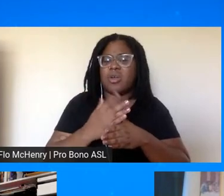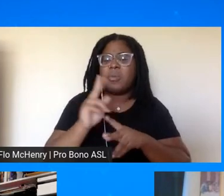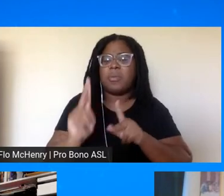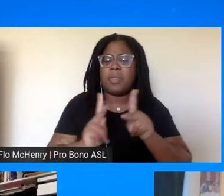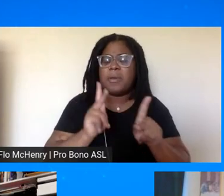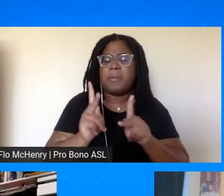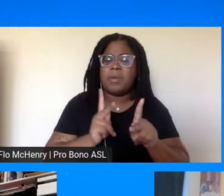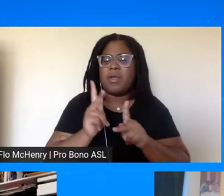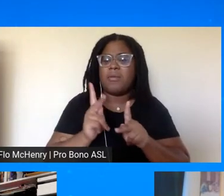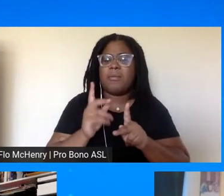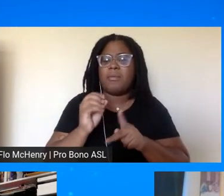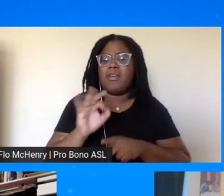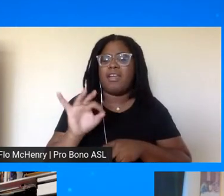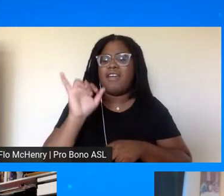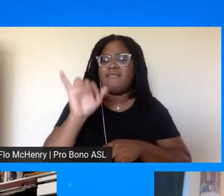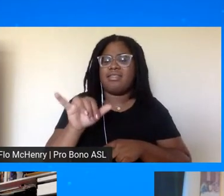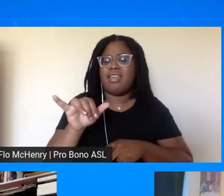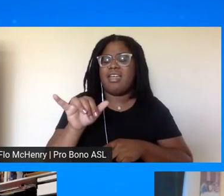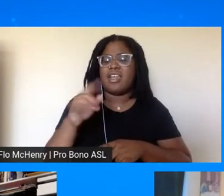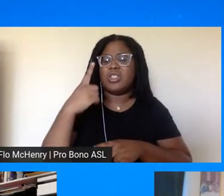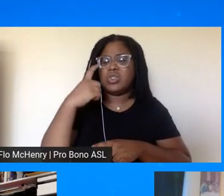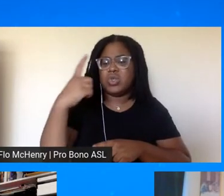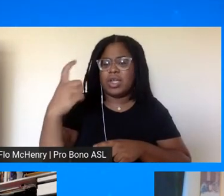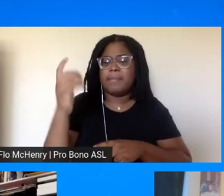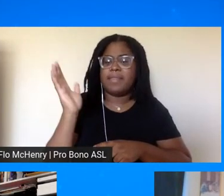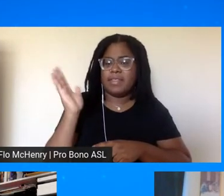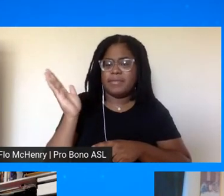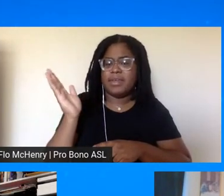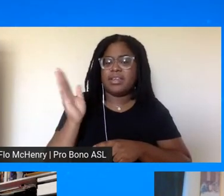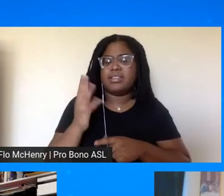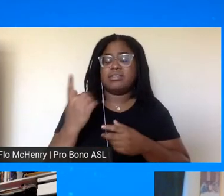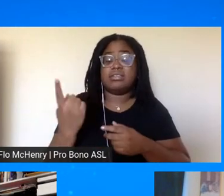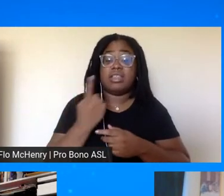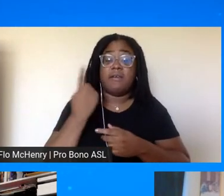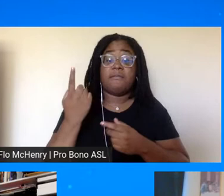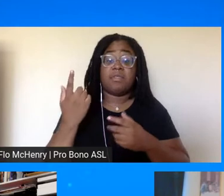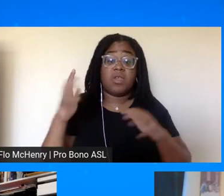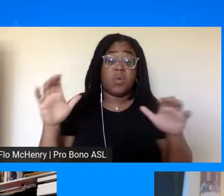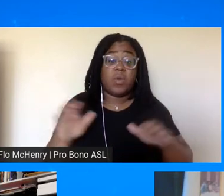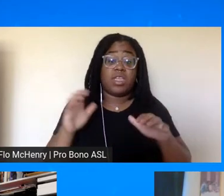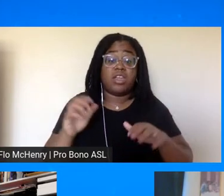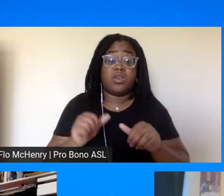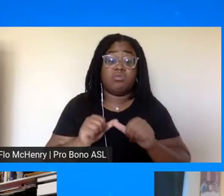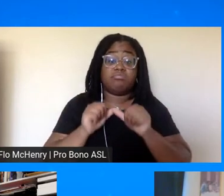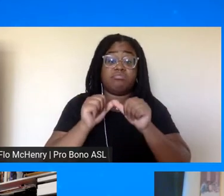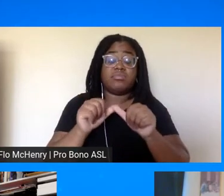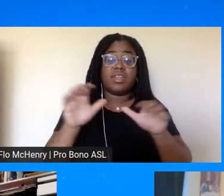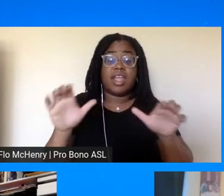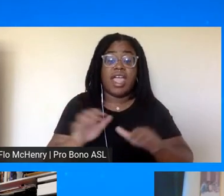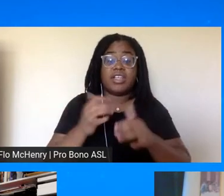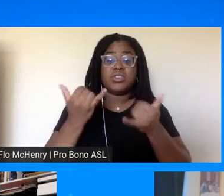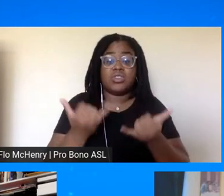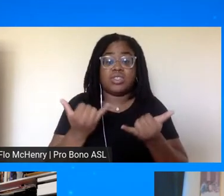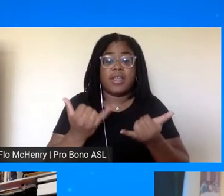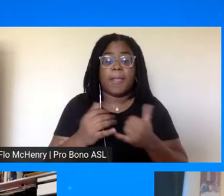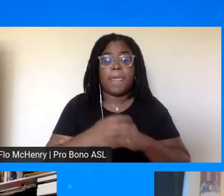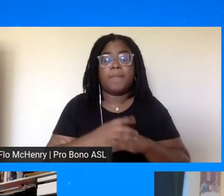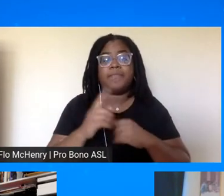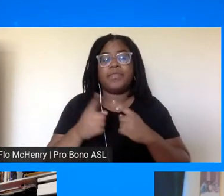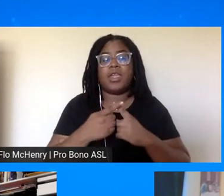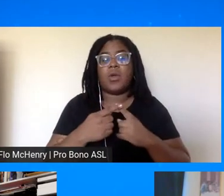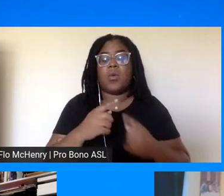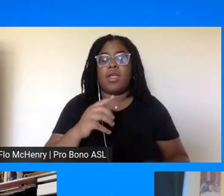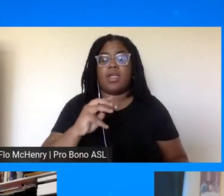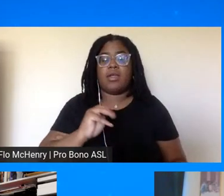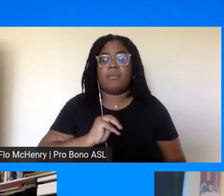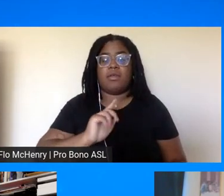component of the dream or something he said in the dream and something we can do to take action today. When Dr. King said, we will not be